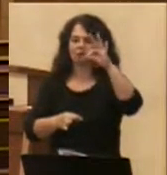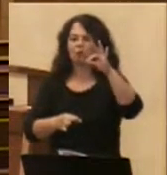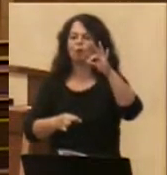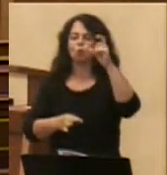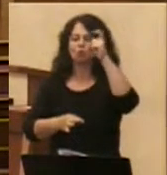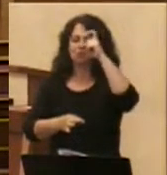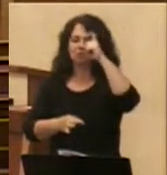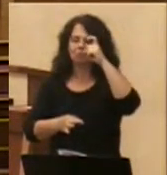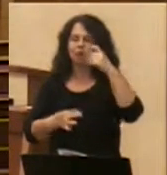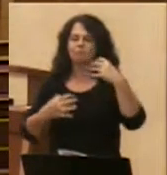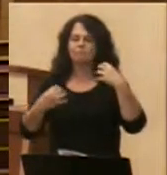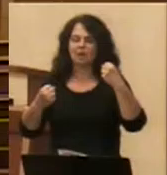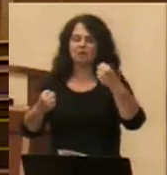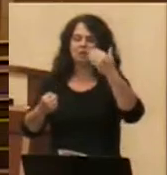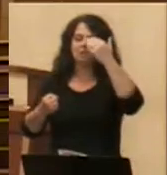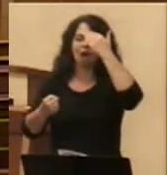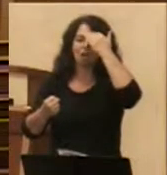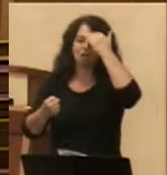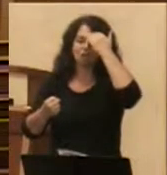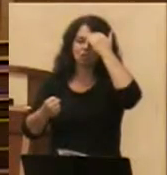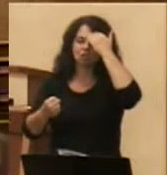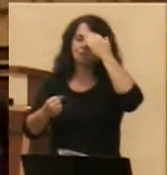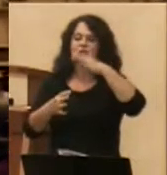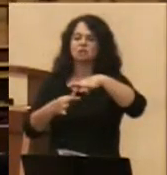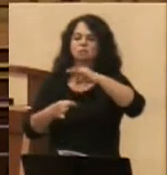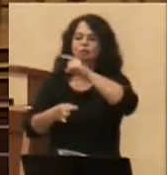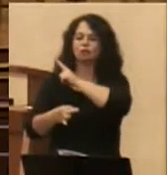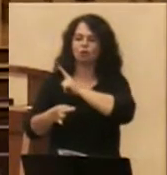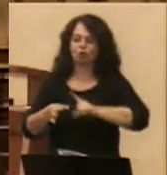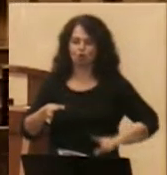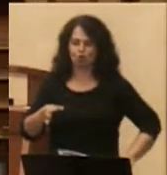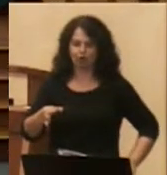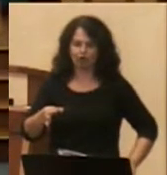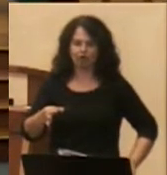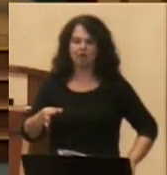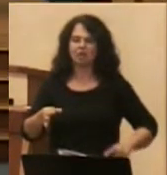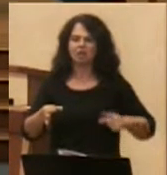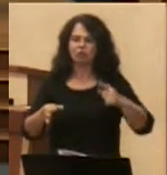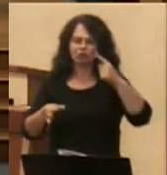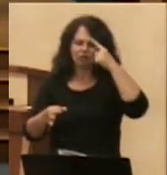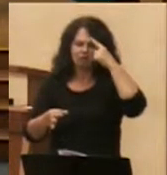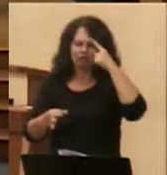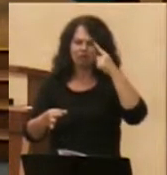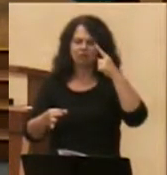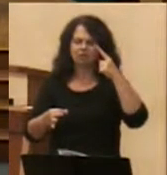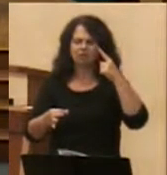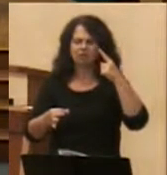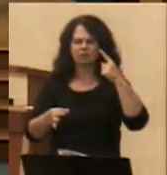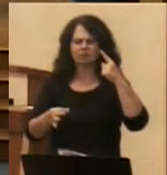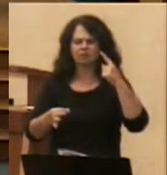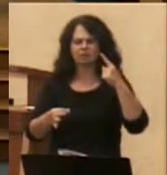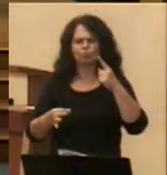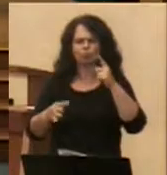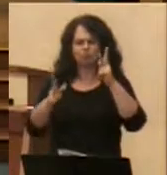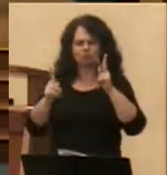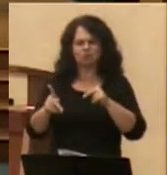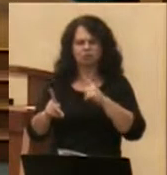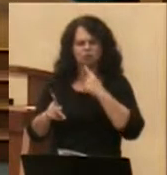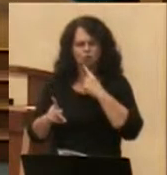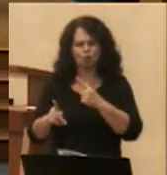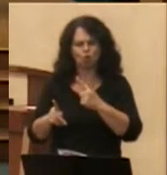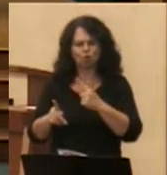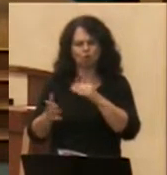Lord. Do you think this one foretold of Isaiah Isaiah is Jesus, the